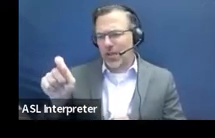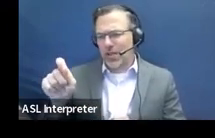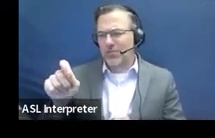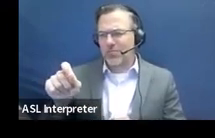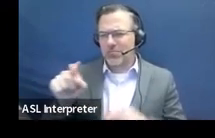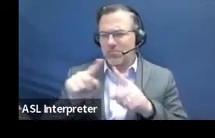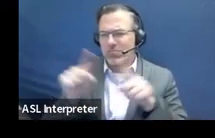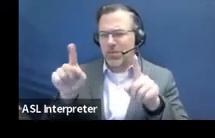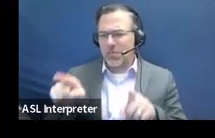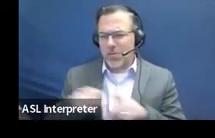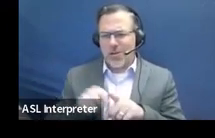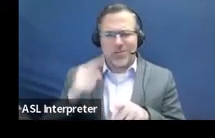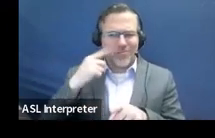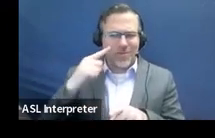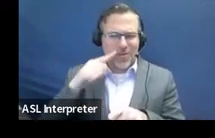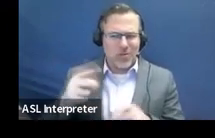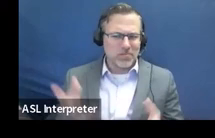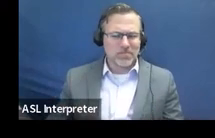above.